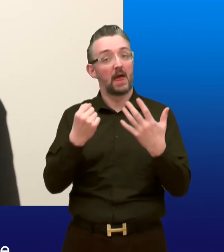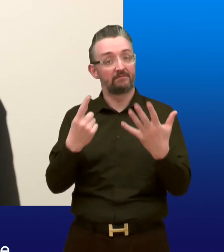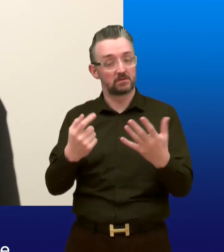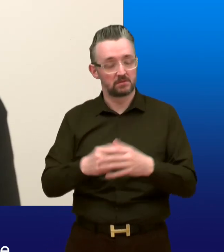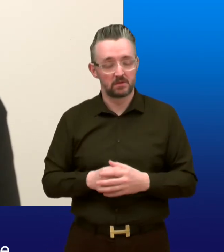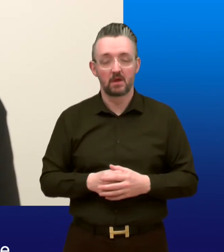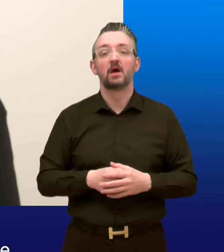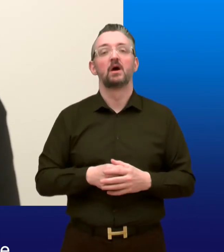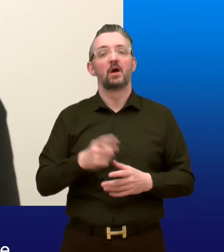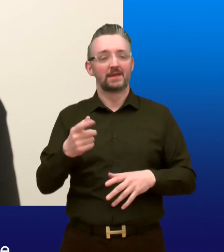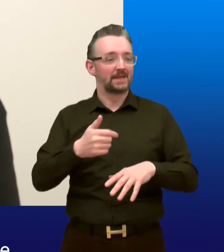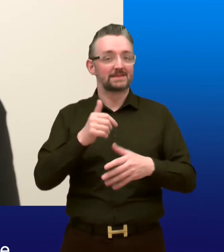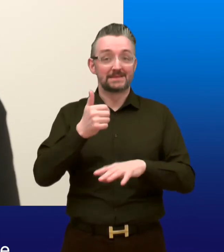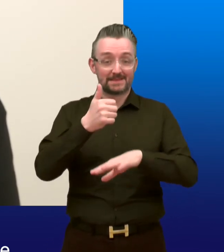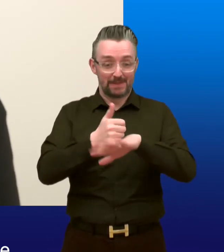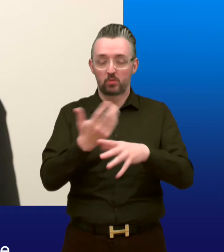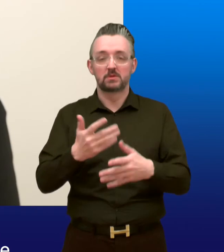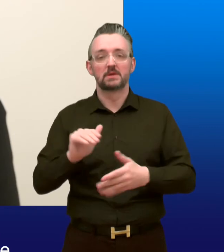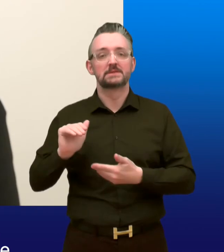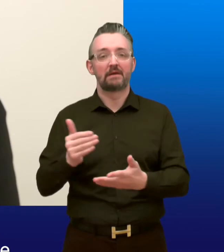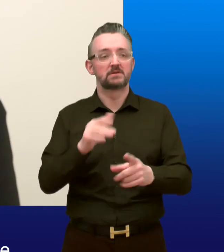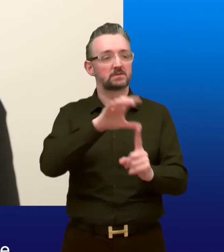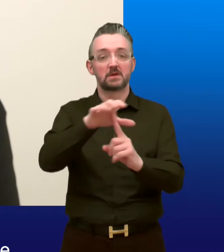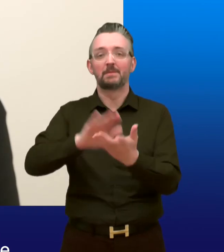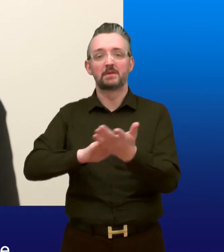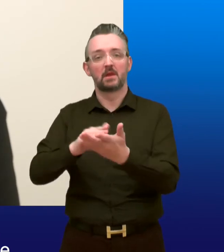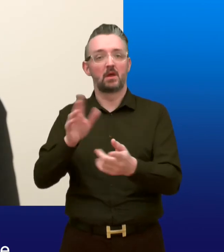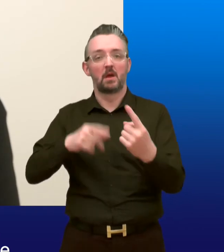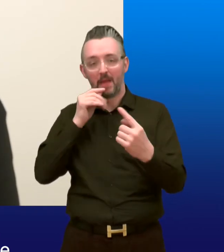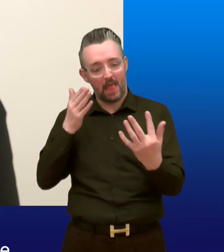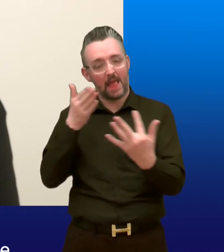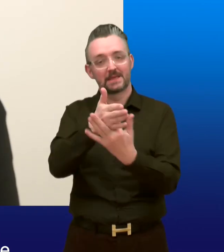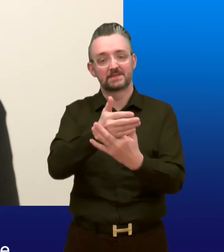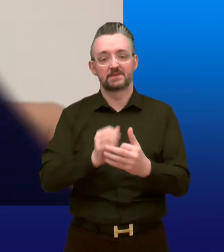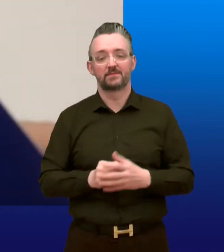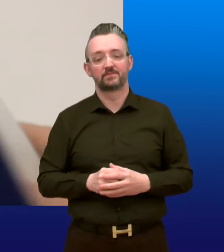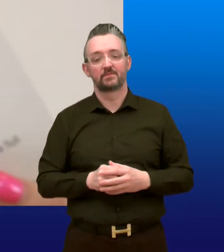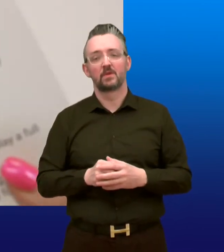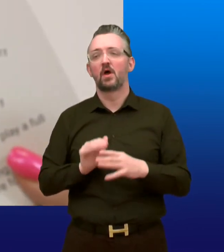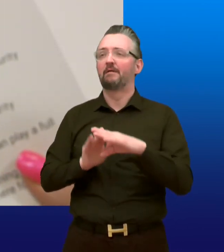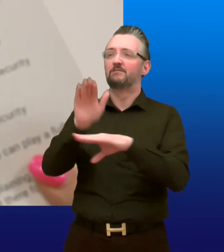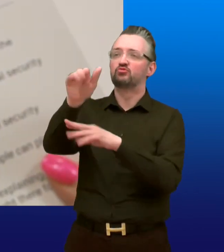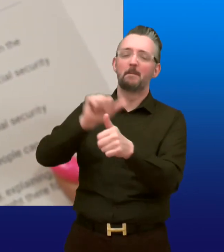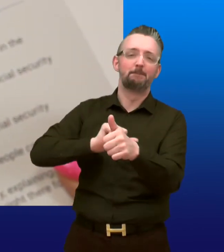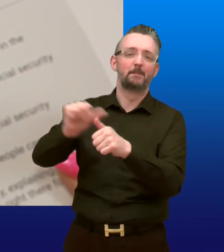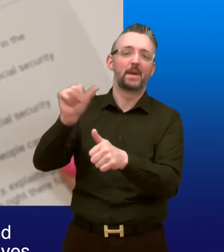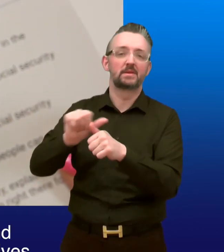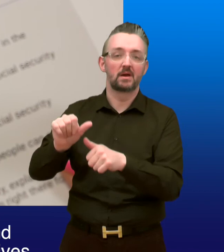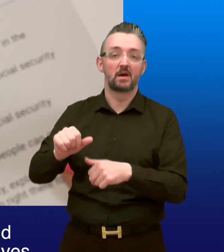11. Base services in places that are accessible and welcoming for everyone. 11. 11. better future.